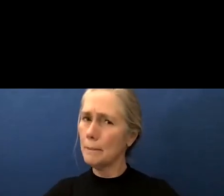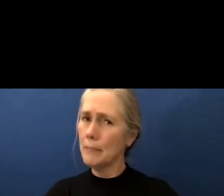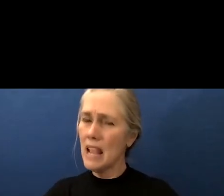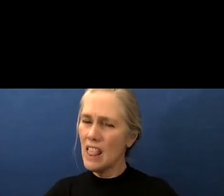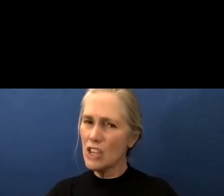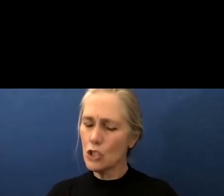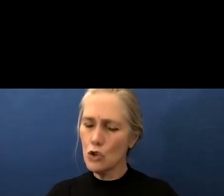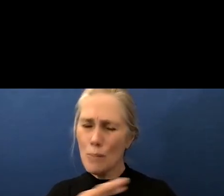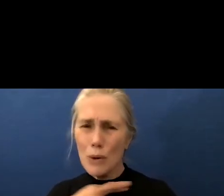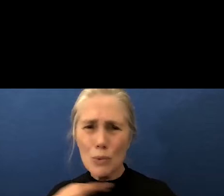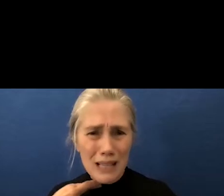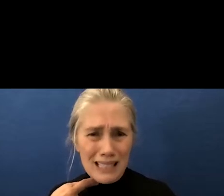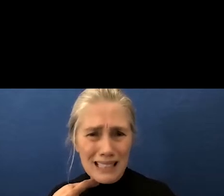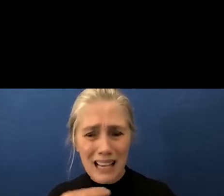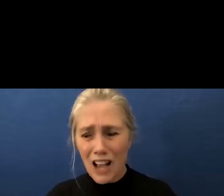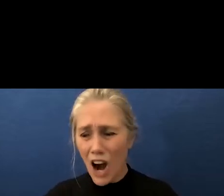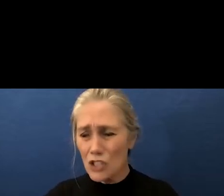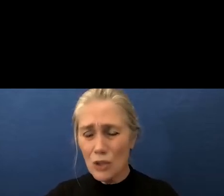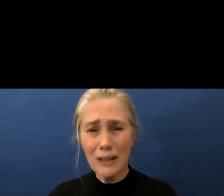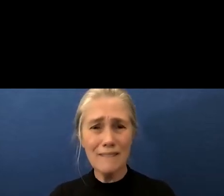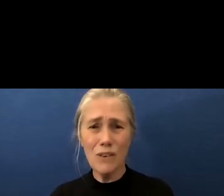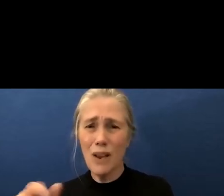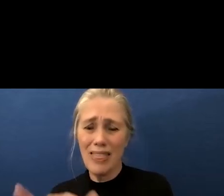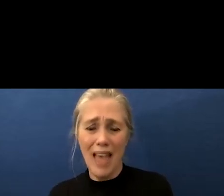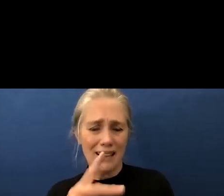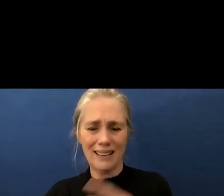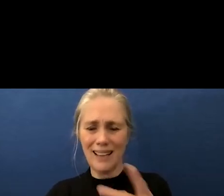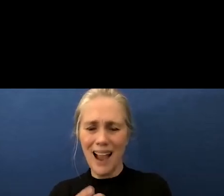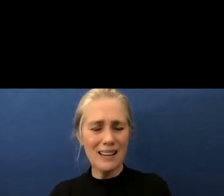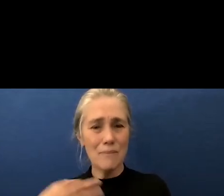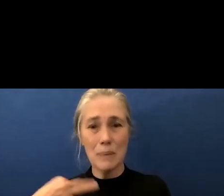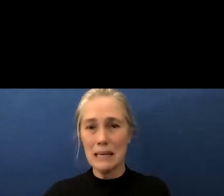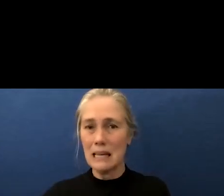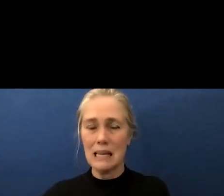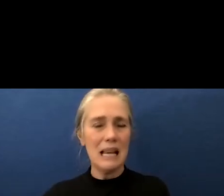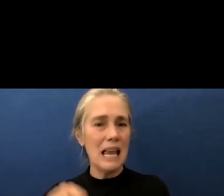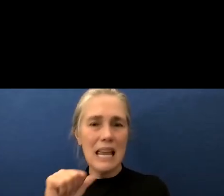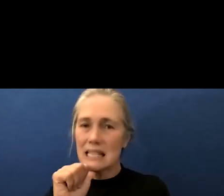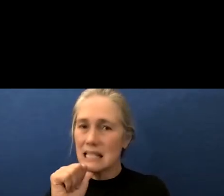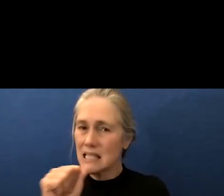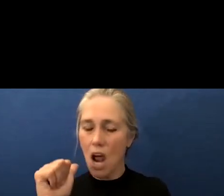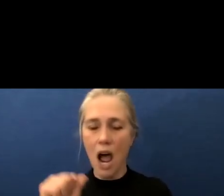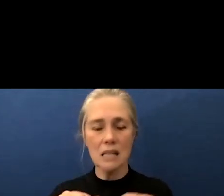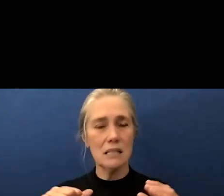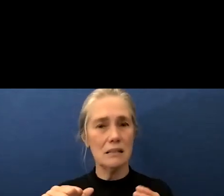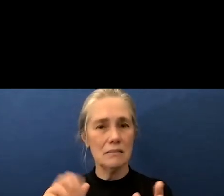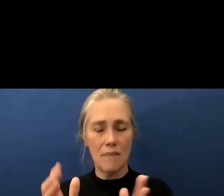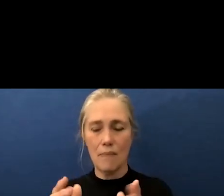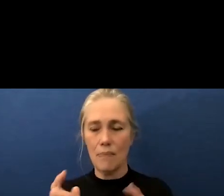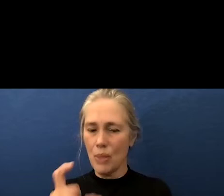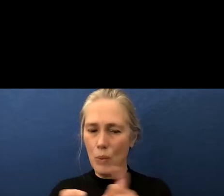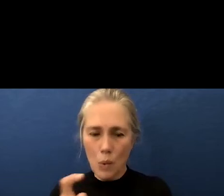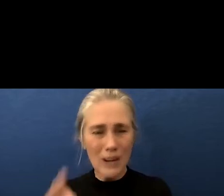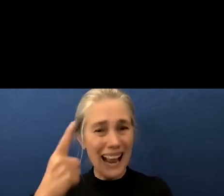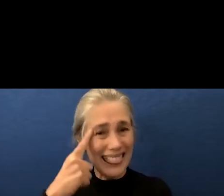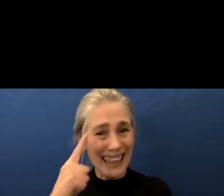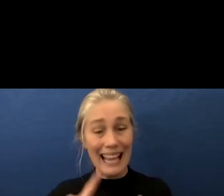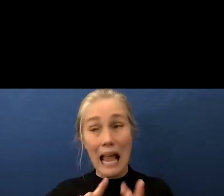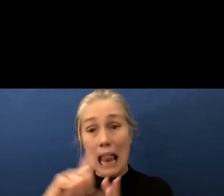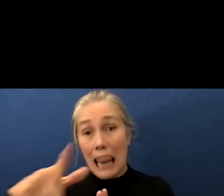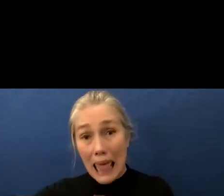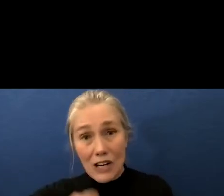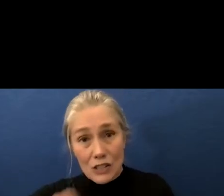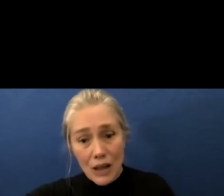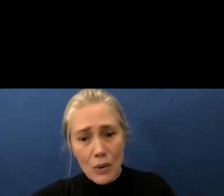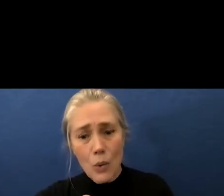so much risk to put onto our children for such limited gain the risk reward is simply not there i worry that it'll be too late years down the road perhaps